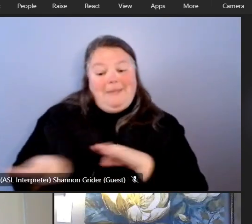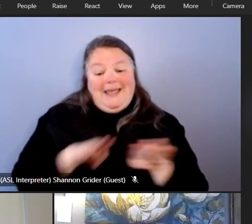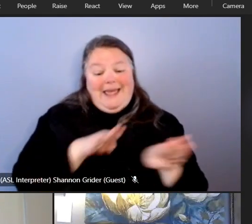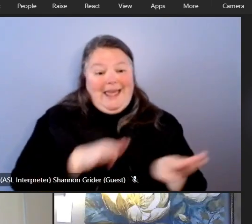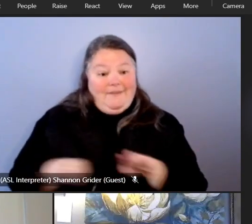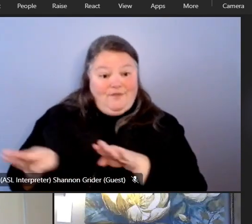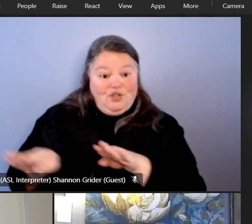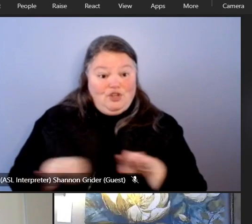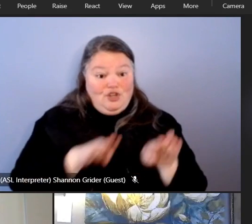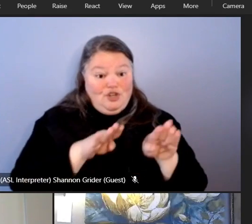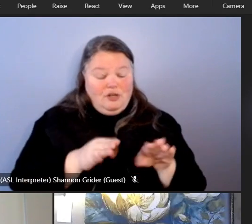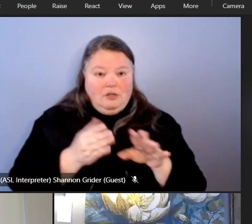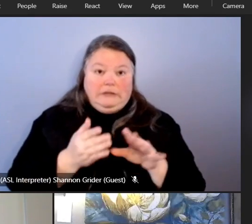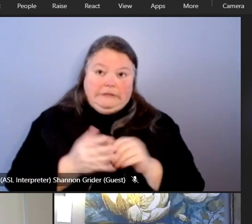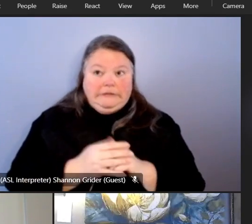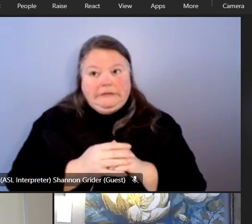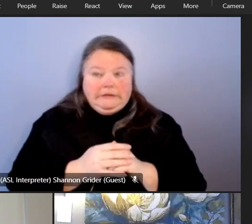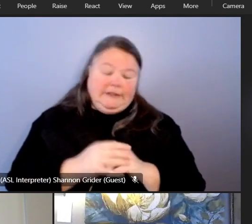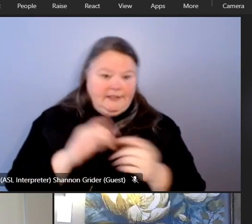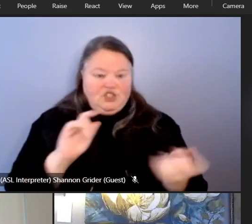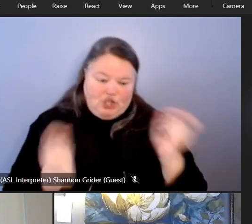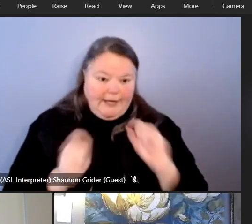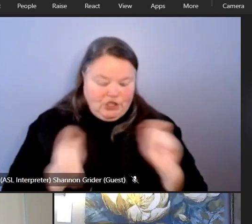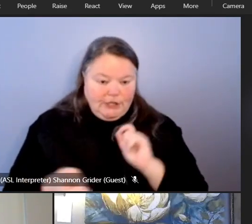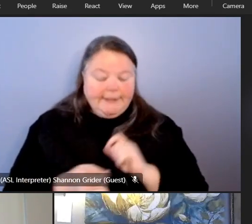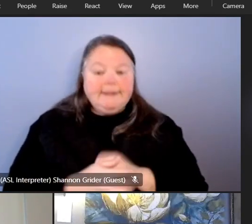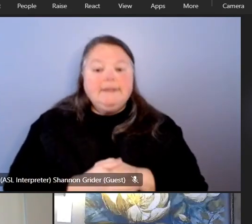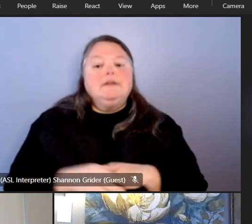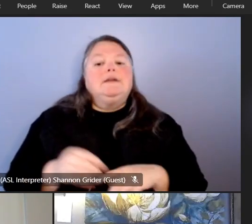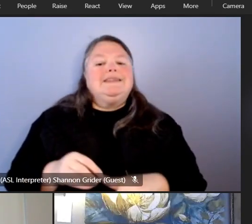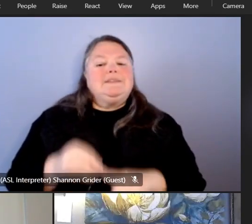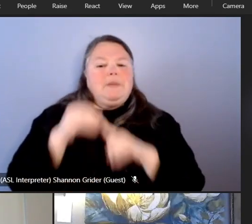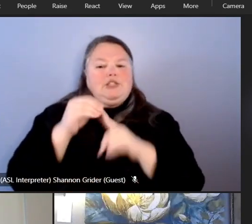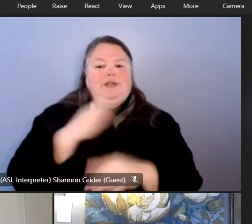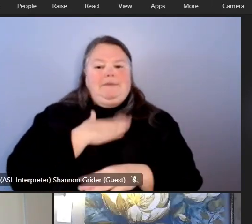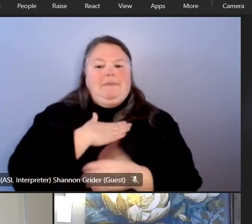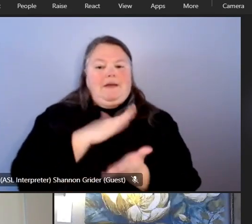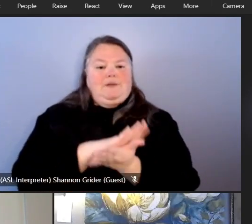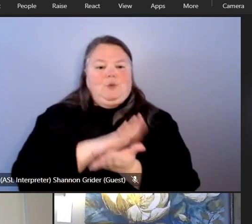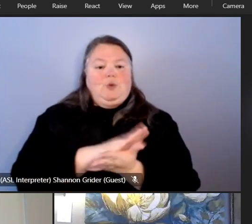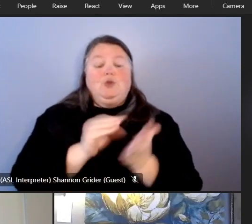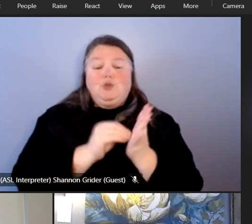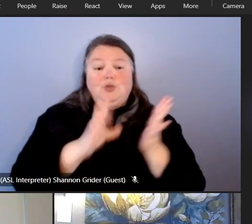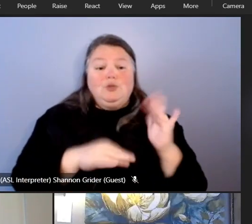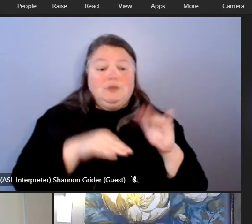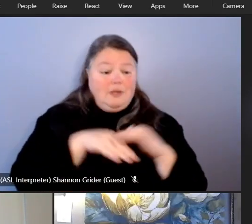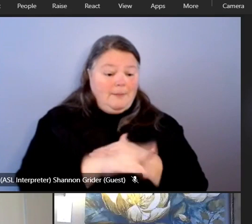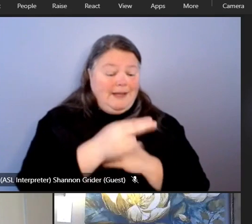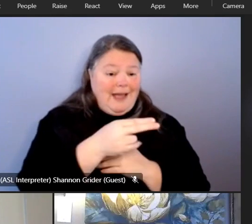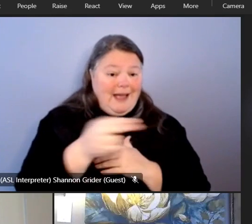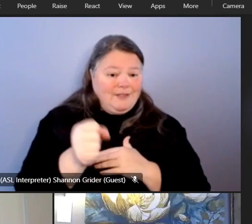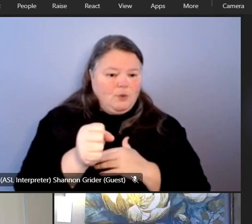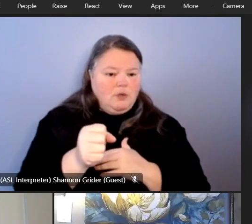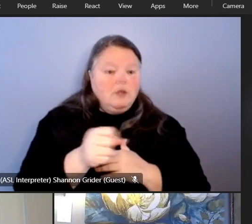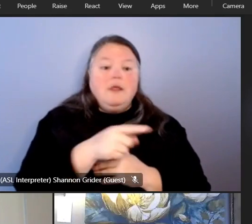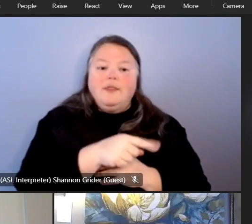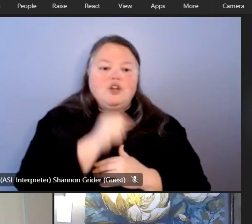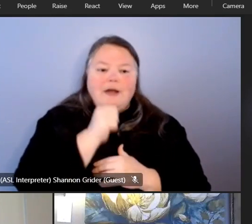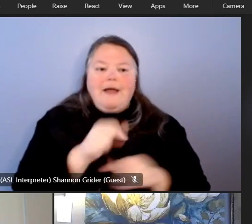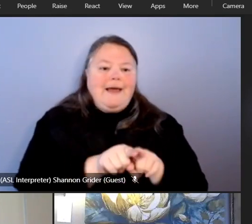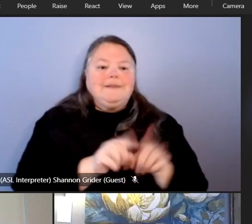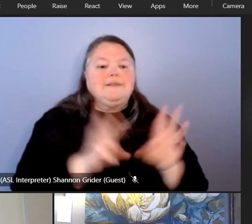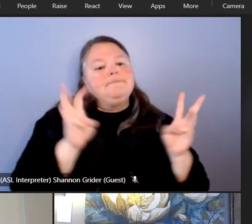going is you know changing too especially i've noticed it in my school like students are coming to high school a lot less mature than they were